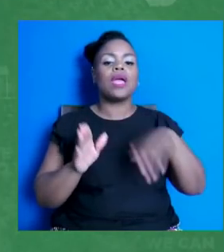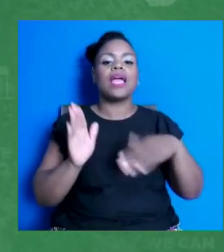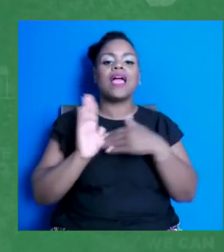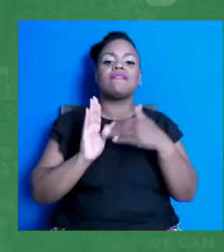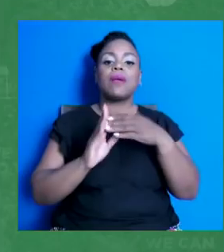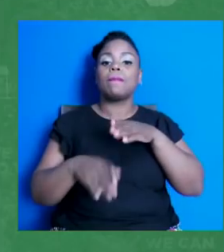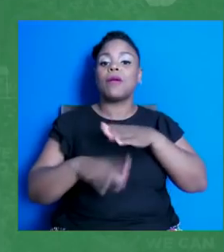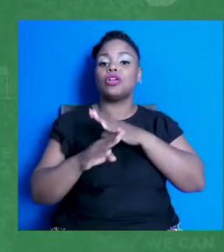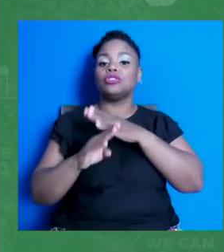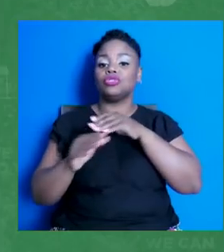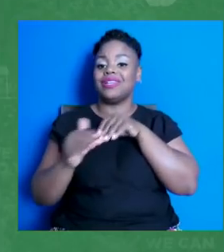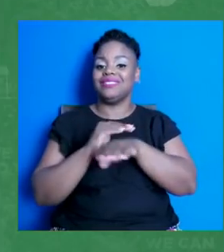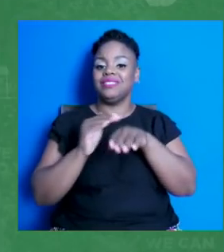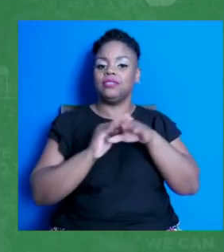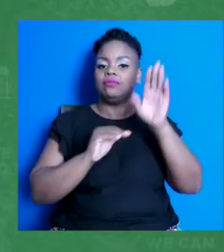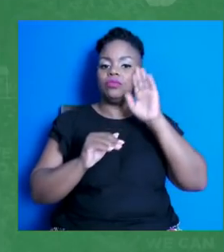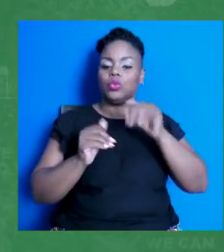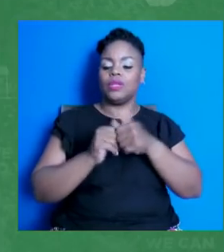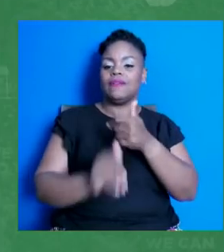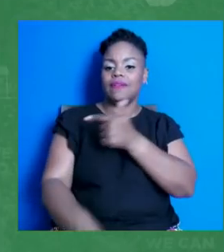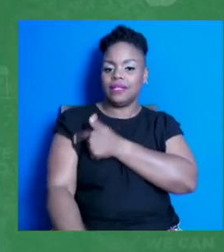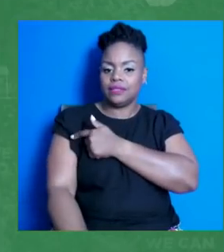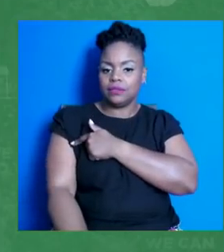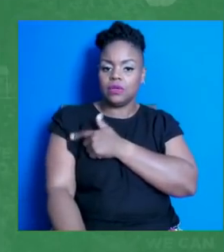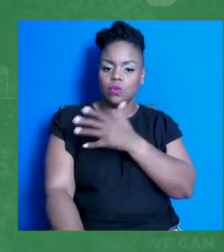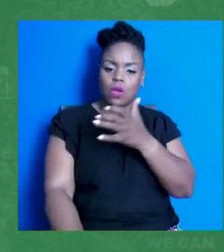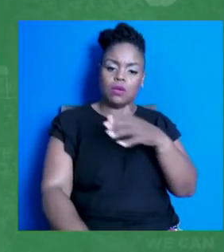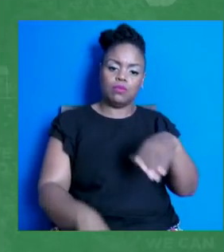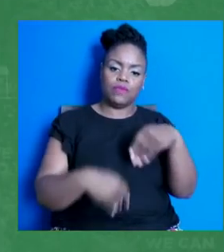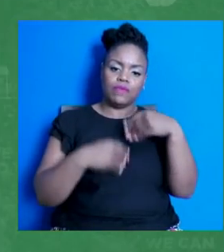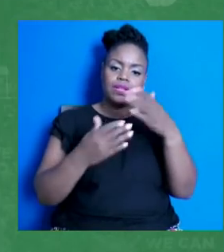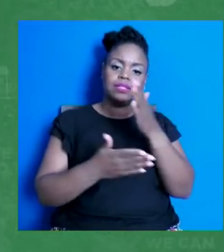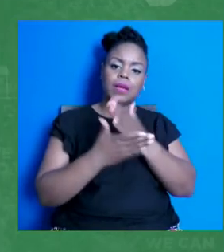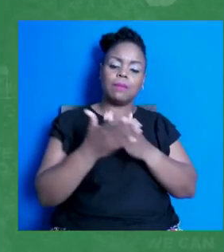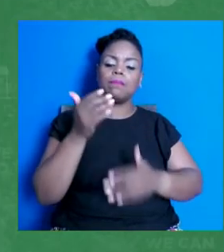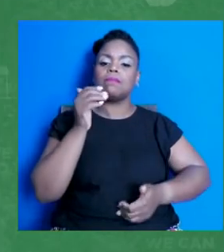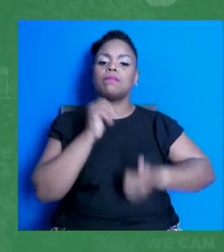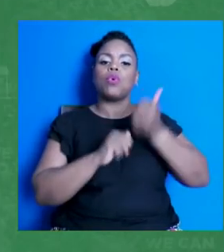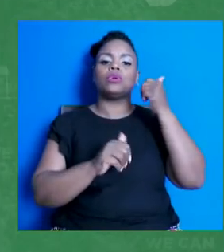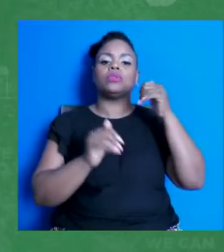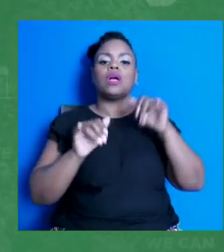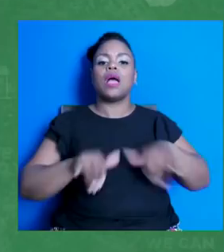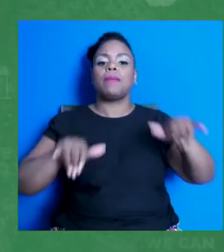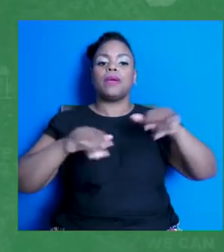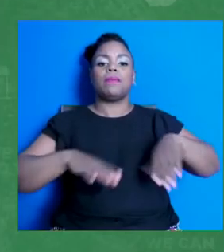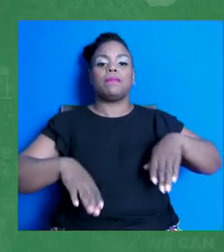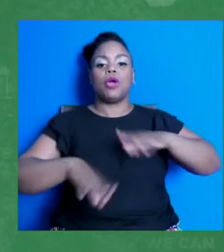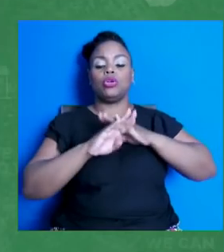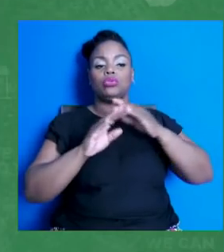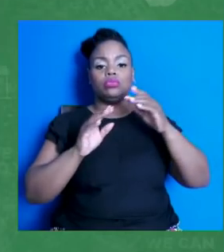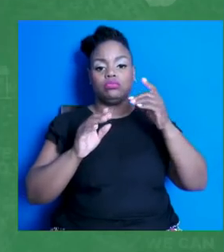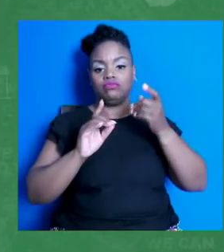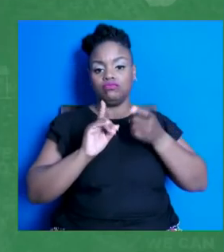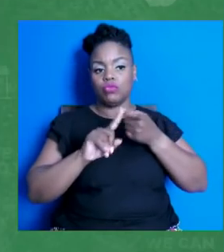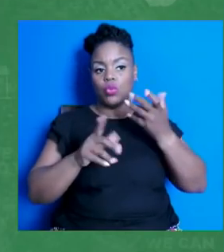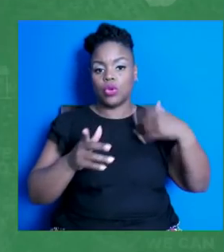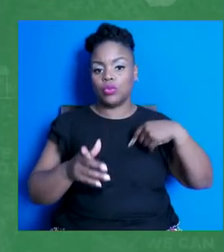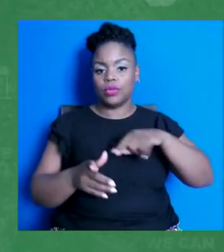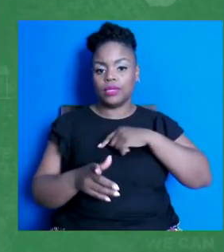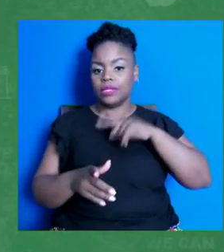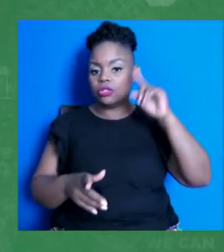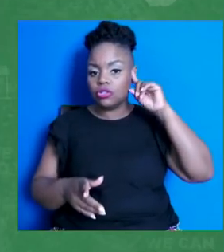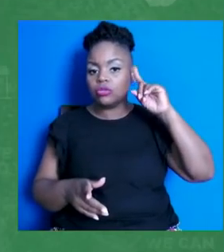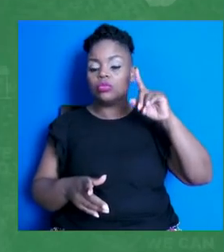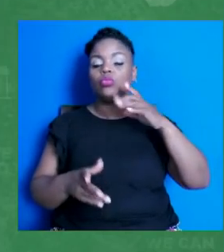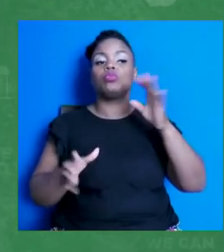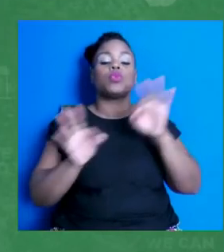we wanted to provide some of the most common barriers that we're hearing and potential solutions for them. So I will say